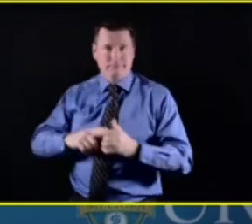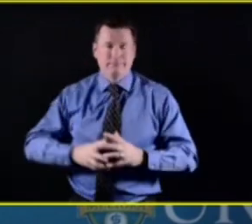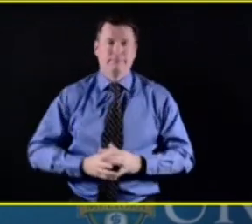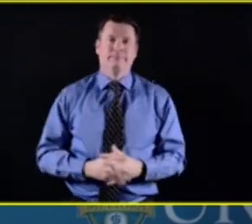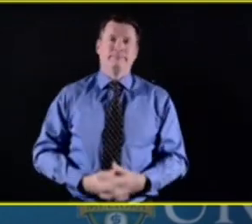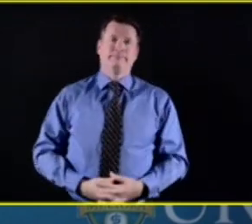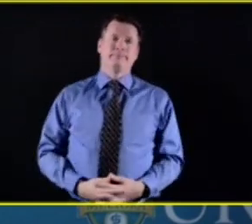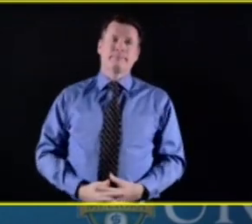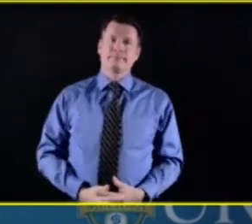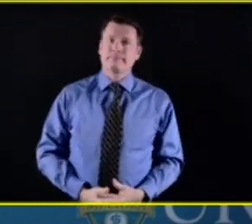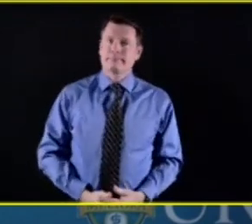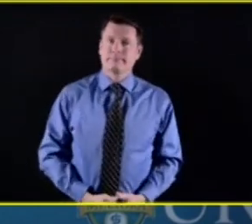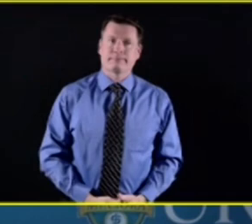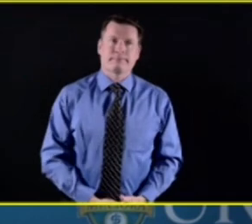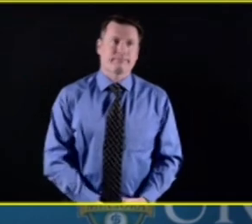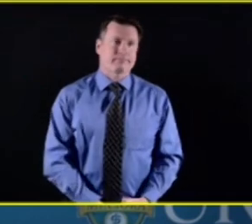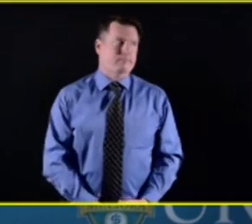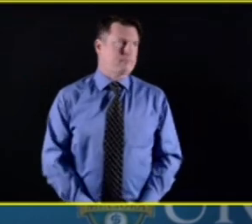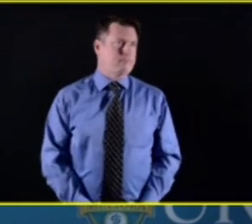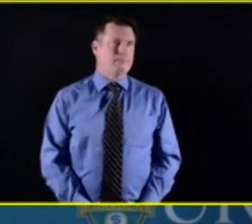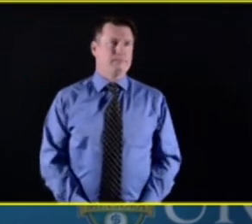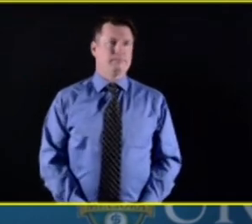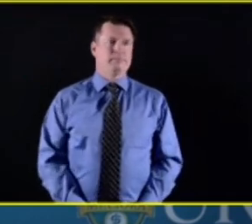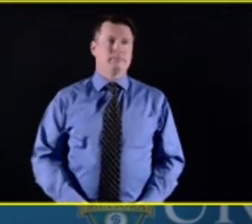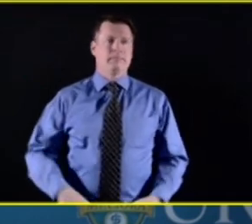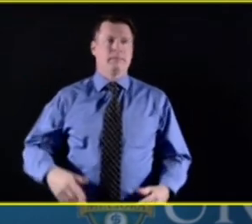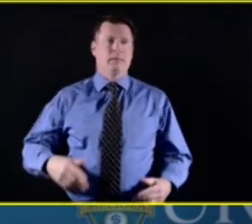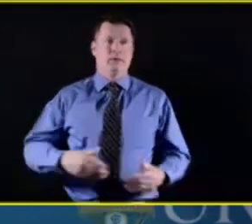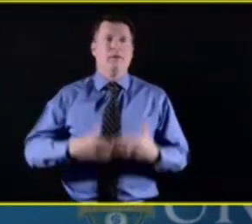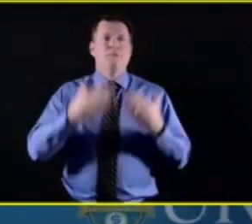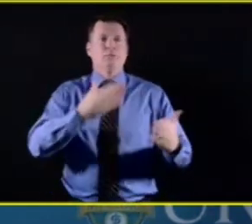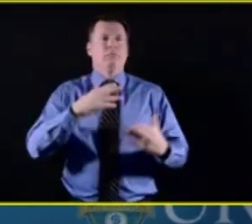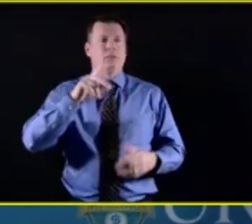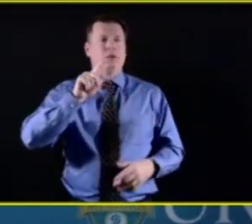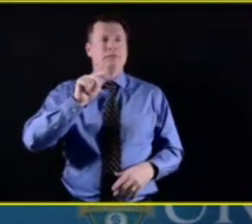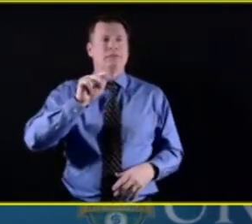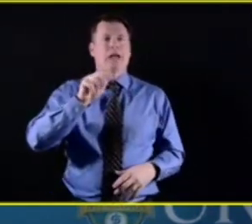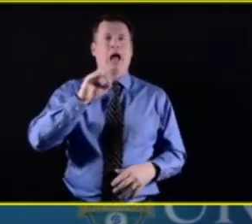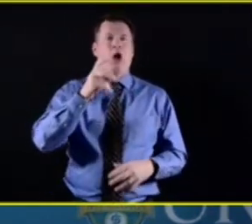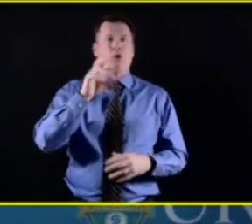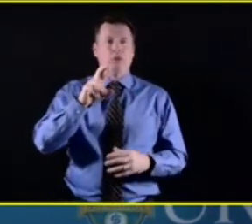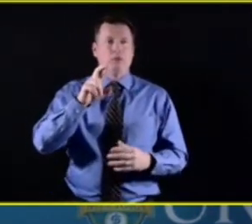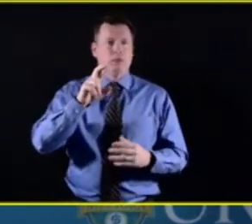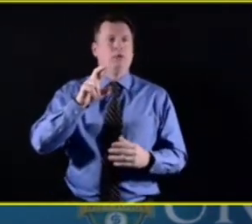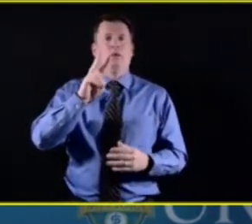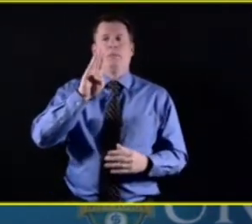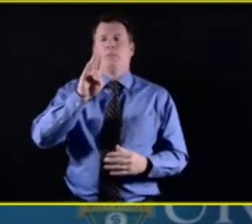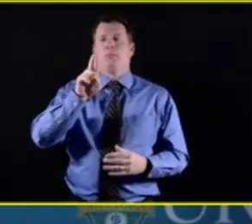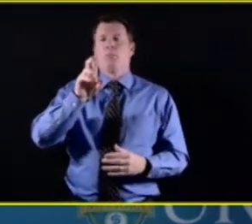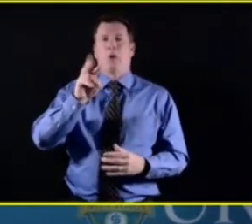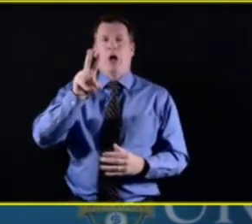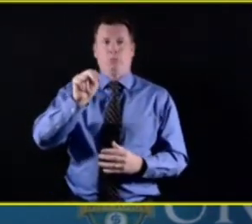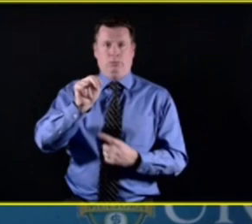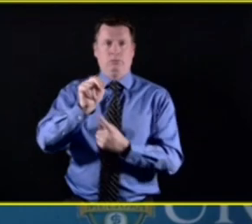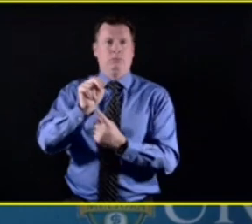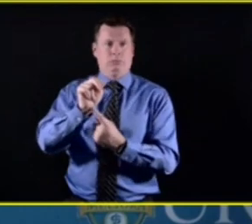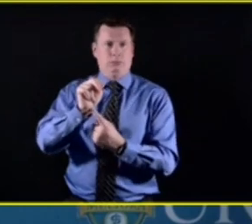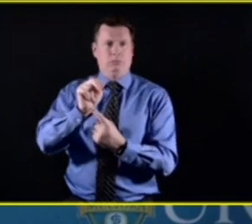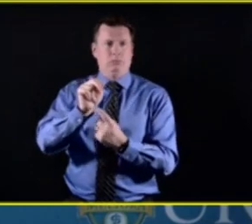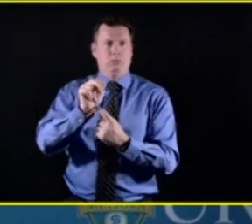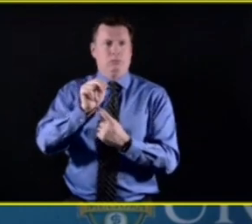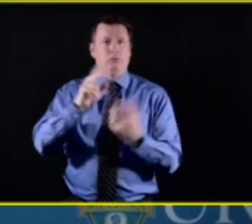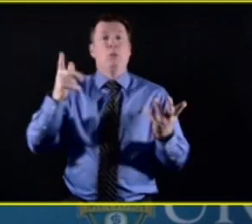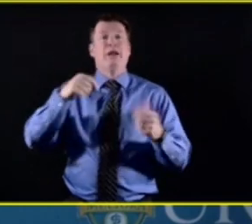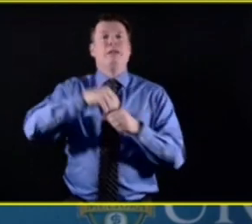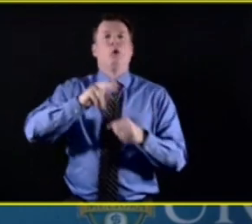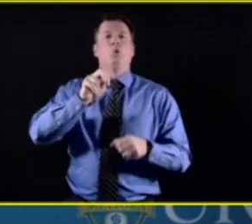Brown. Oh, good afternoon, Tyler. Good afternoon. Thank you so much for this time to talk with us. We were